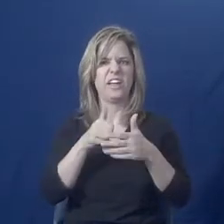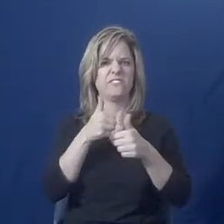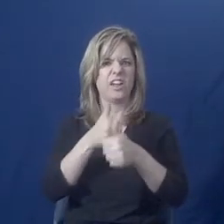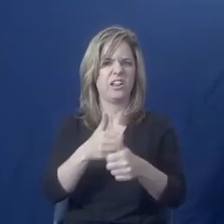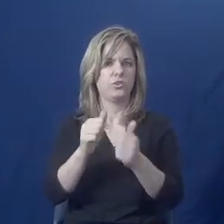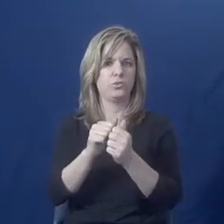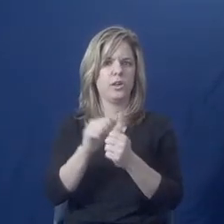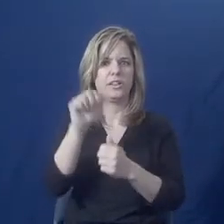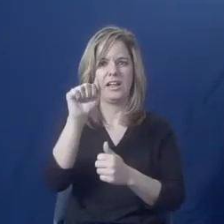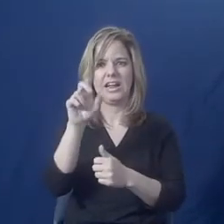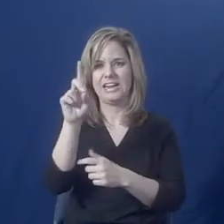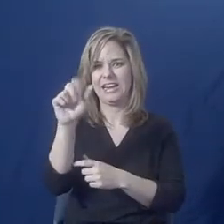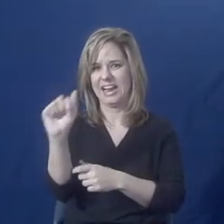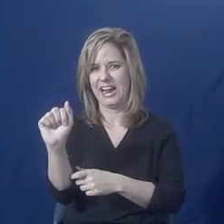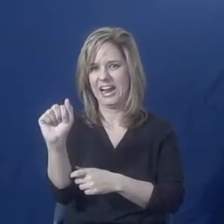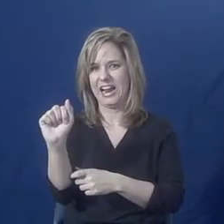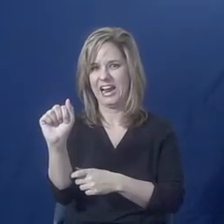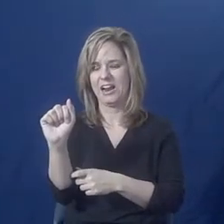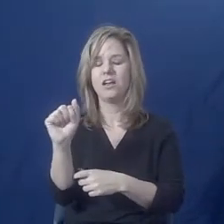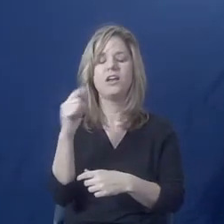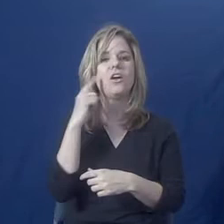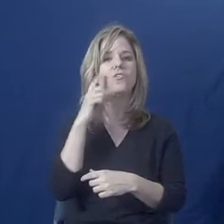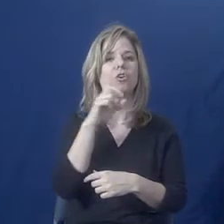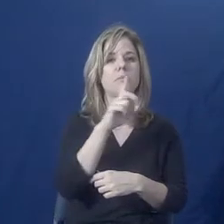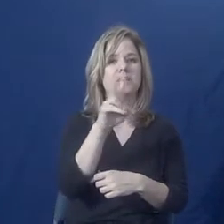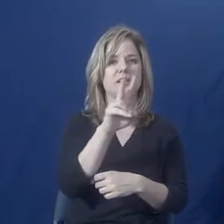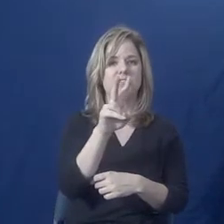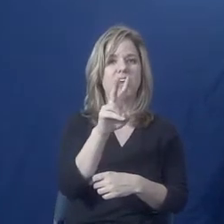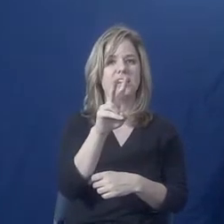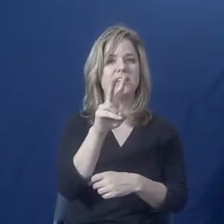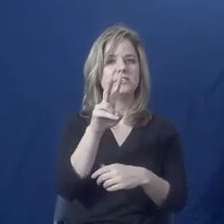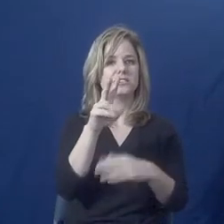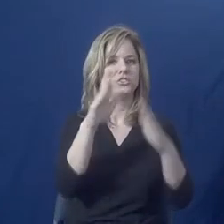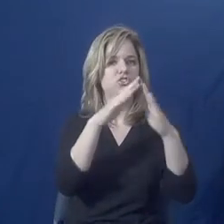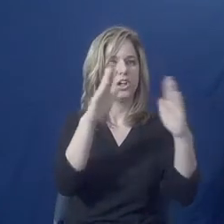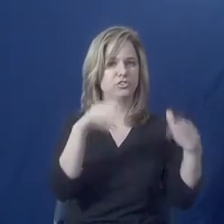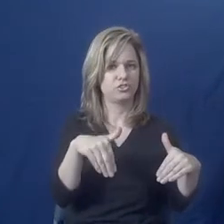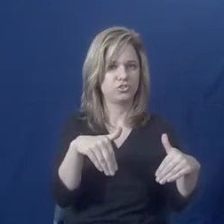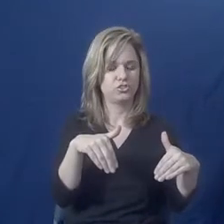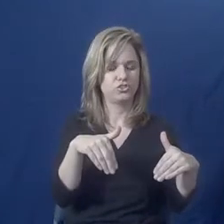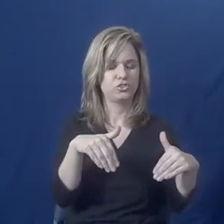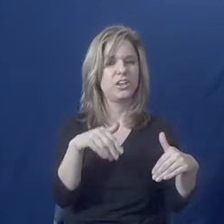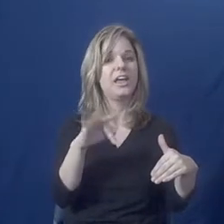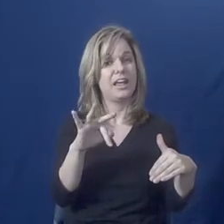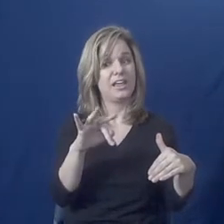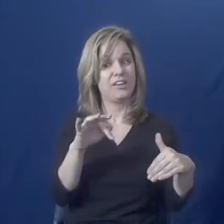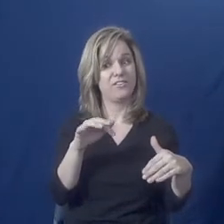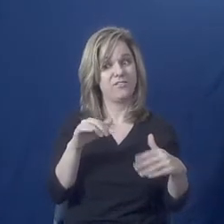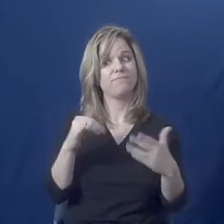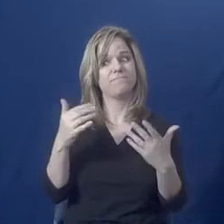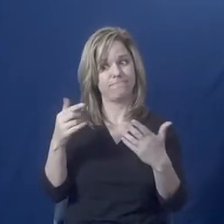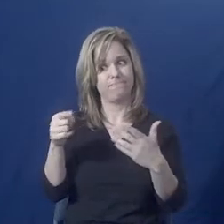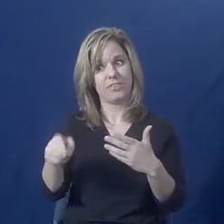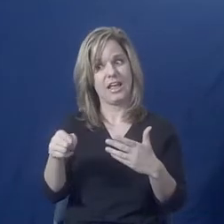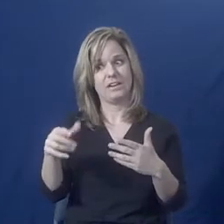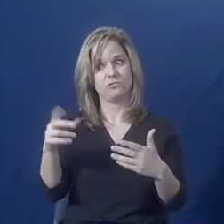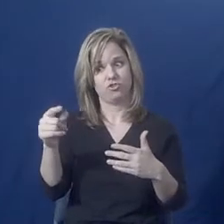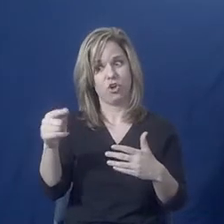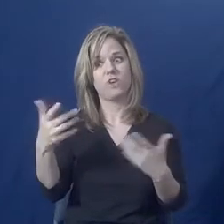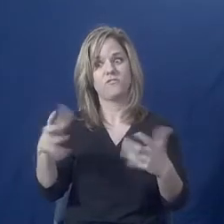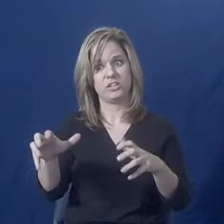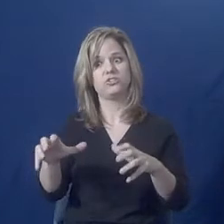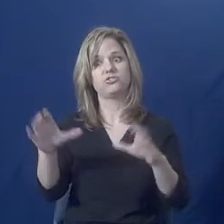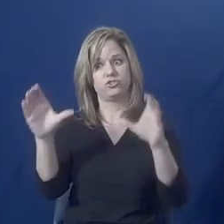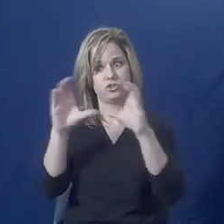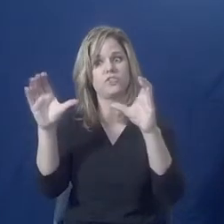For domestic violence shelters, for example, if it is a certified service animal, they are